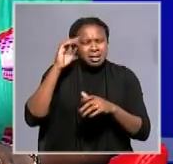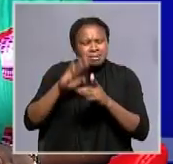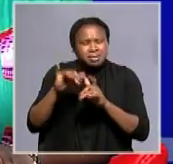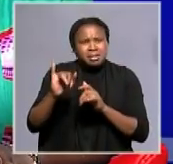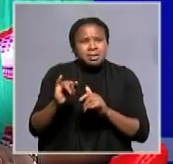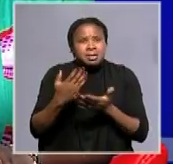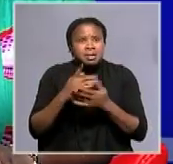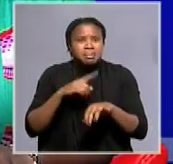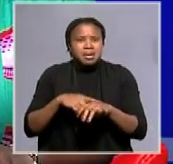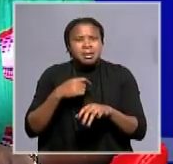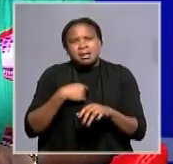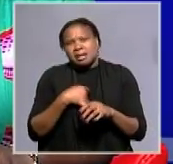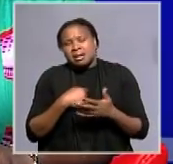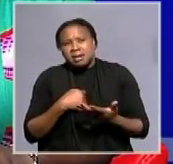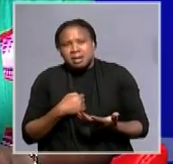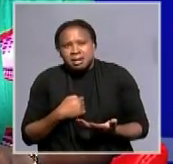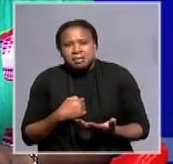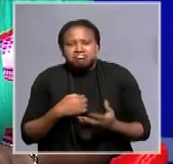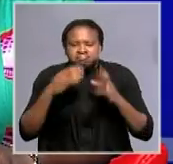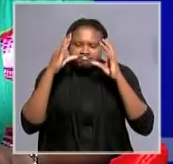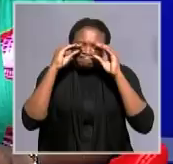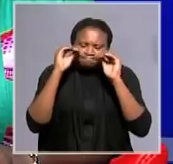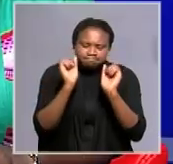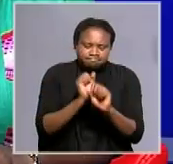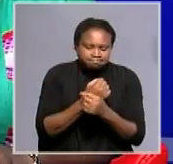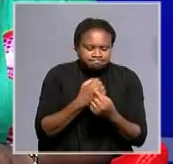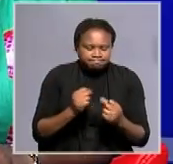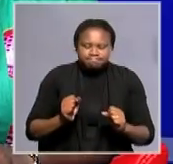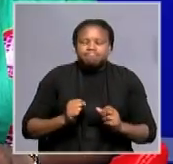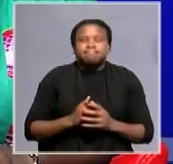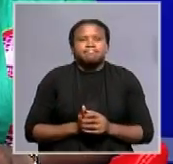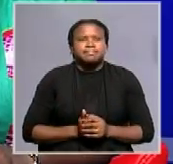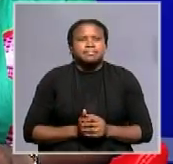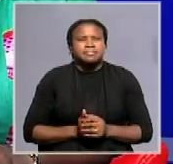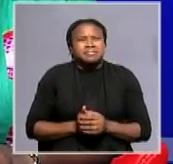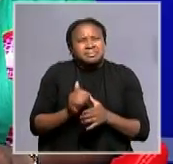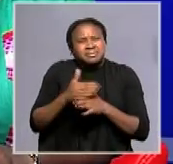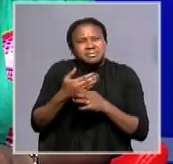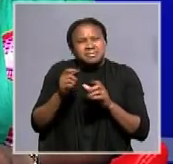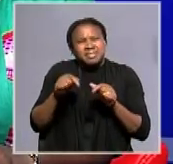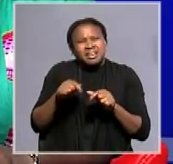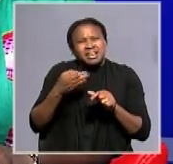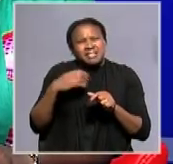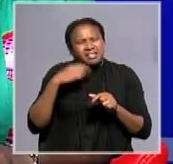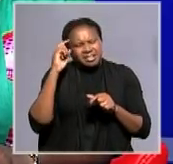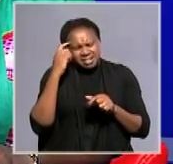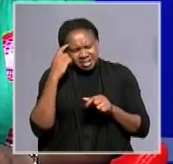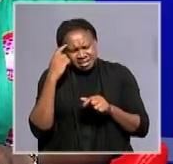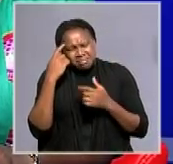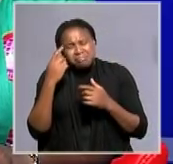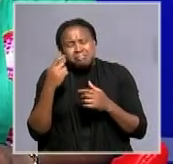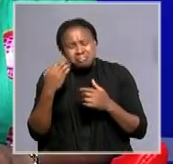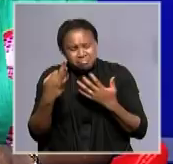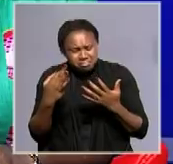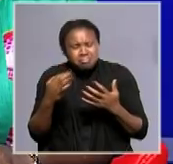not even sleep when I think of them. Because by now, if I think by now, if they could be